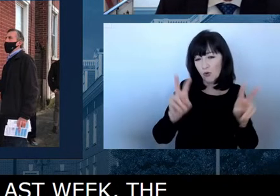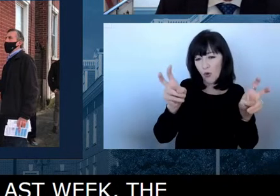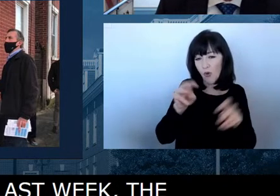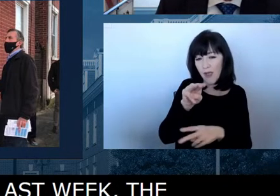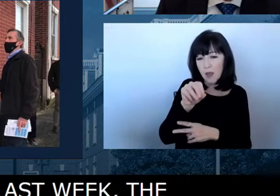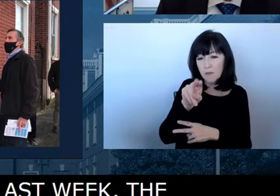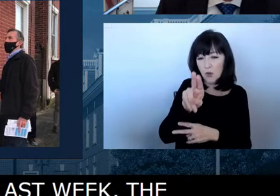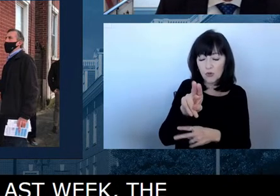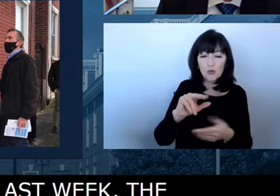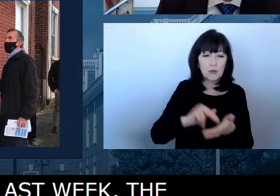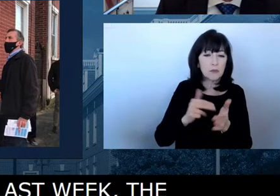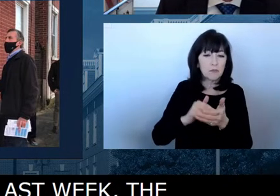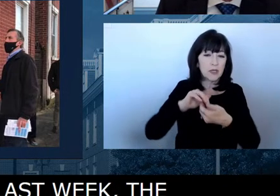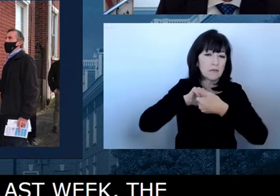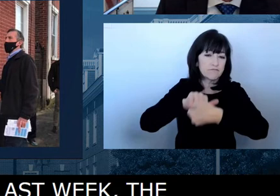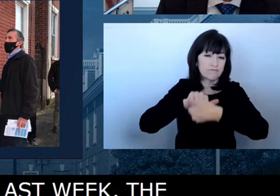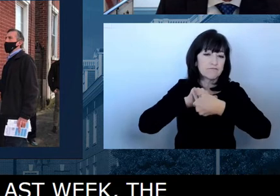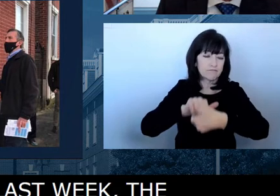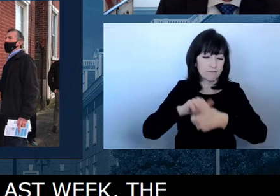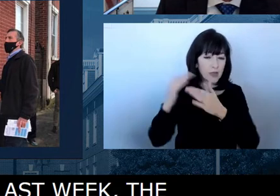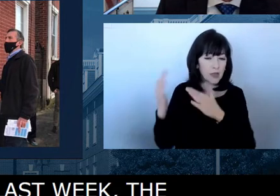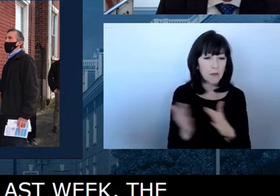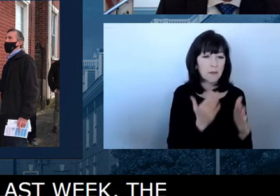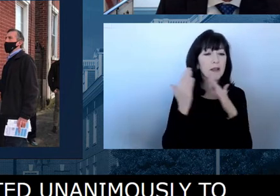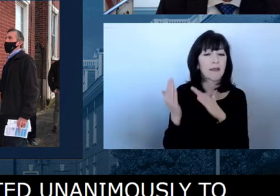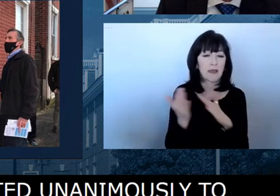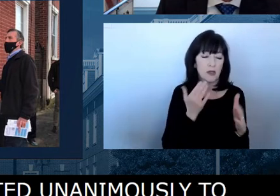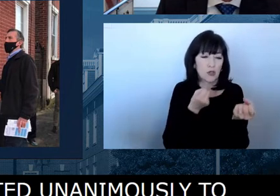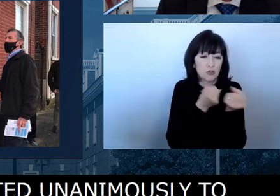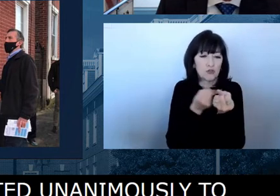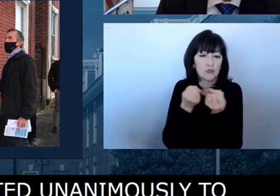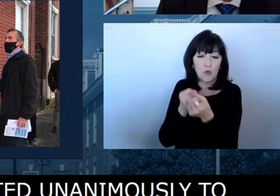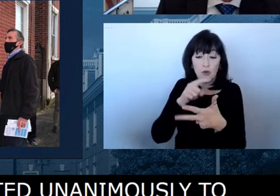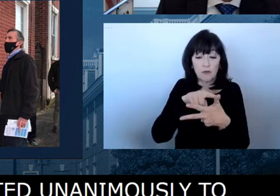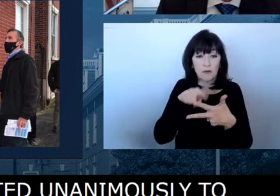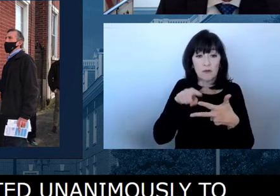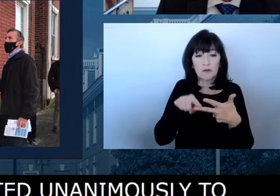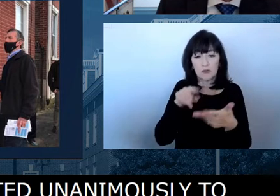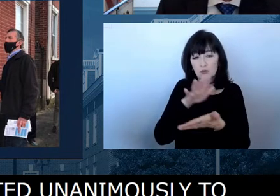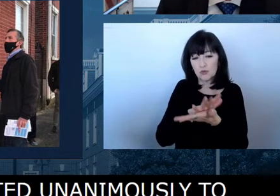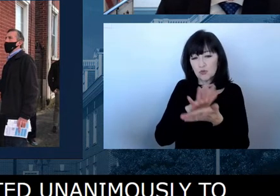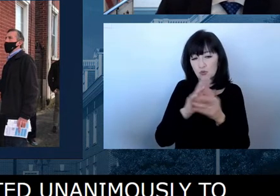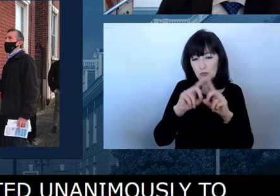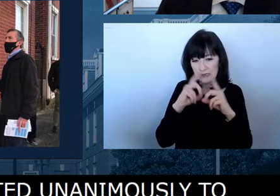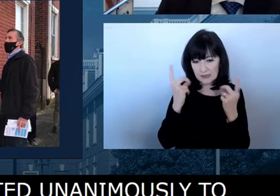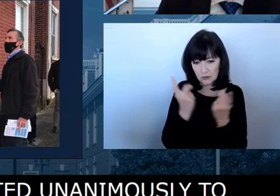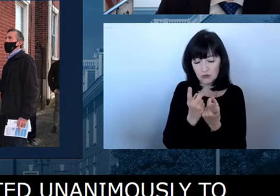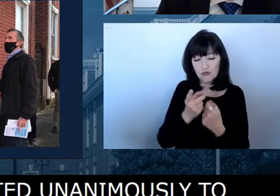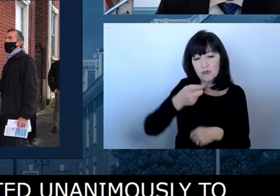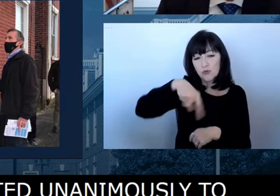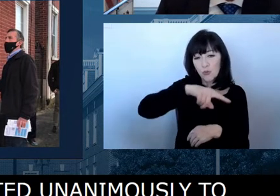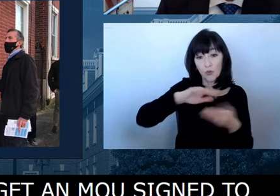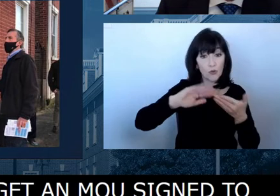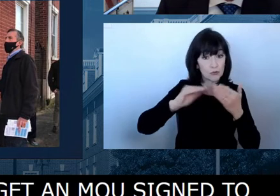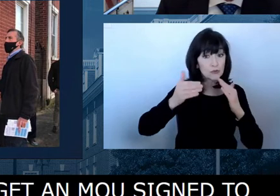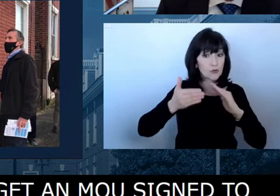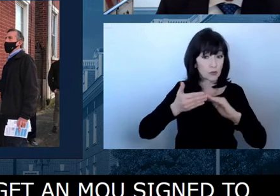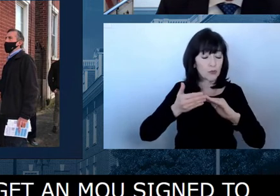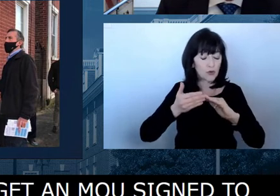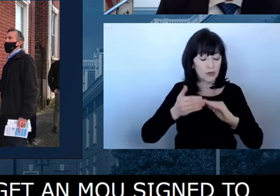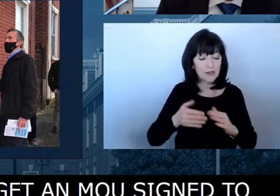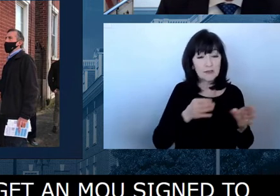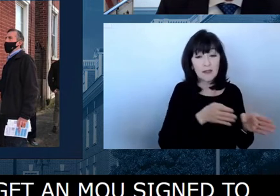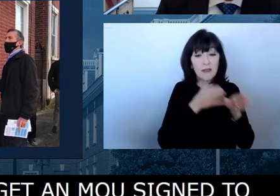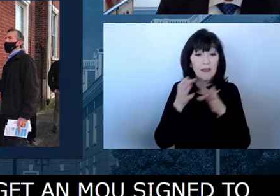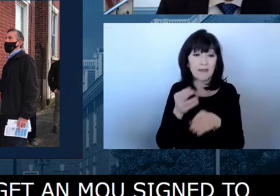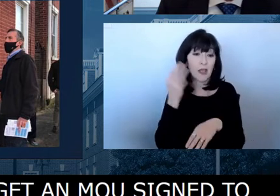that would put planning in place to support those schools and students in those communities. And then on Wednesday night,